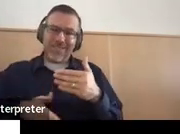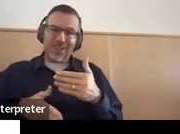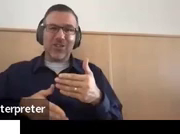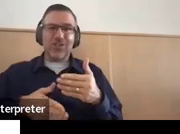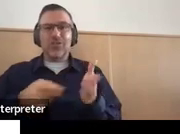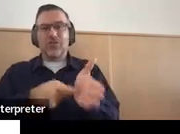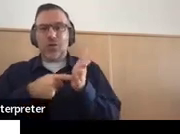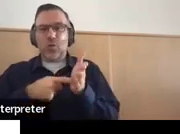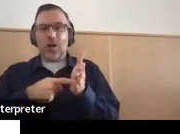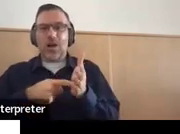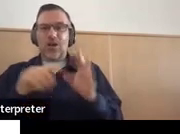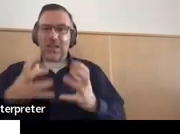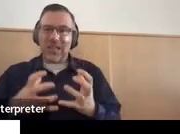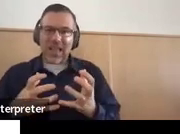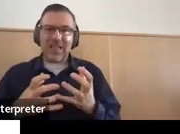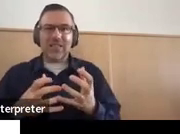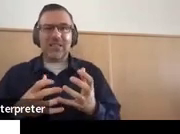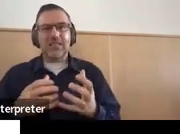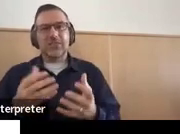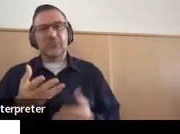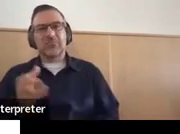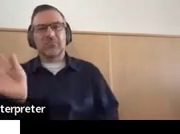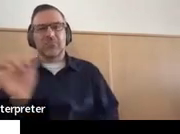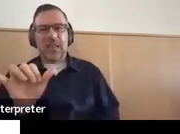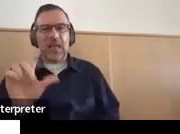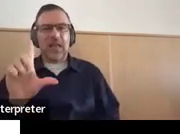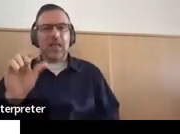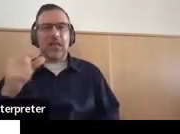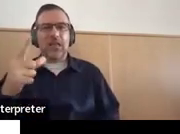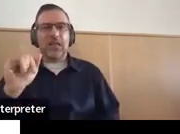psychological services, SDI.